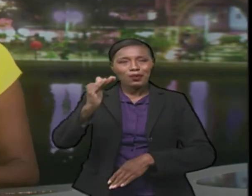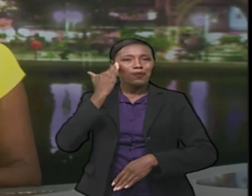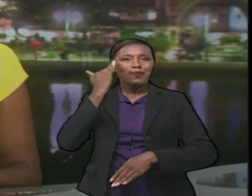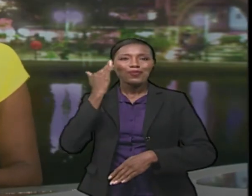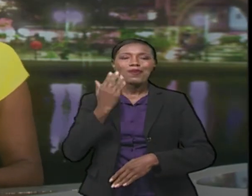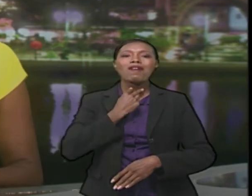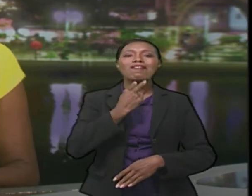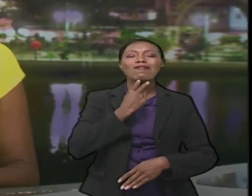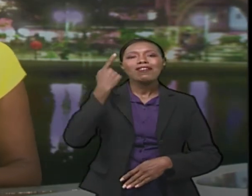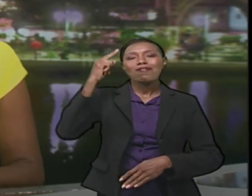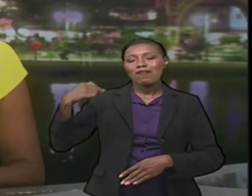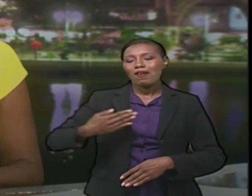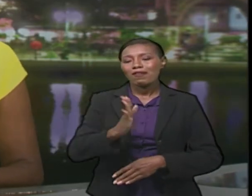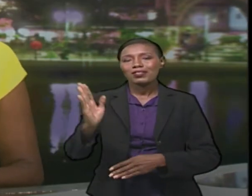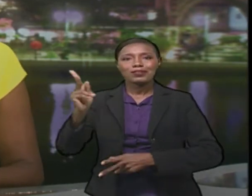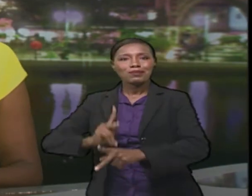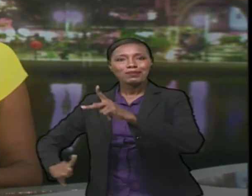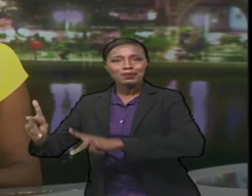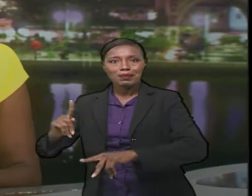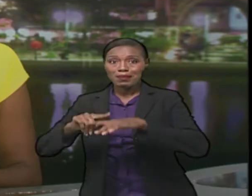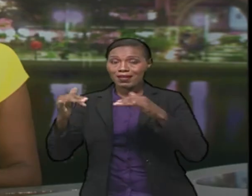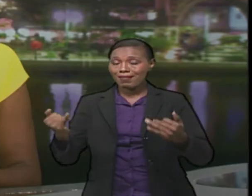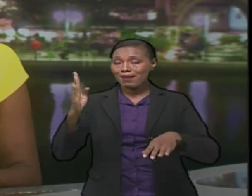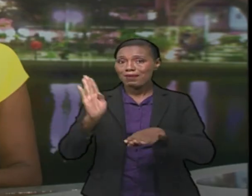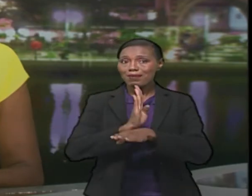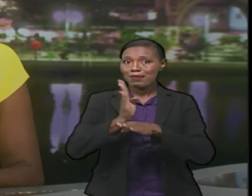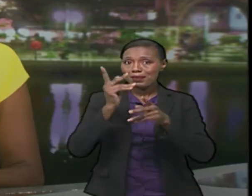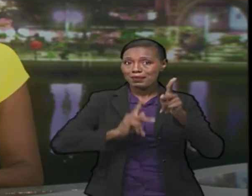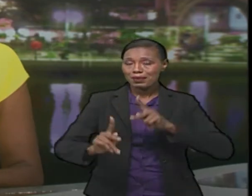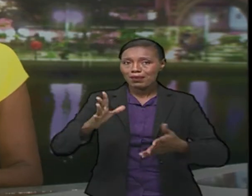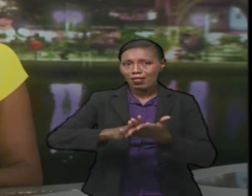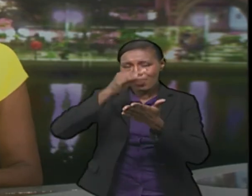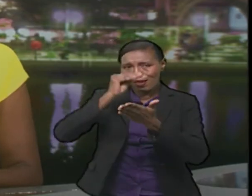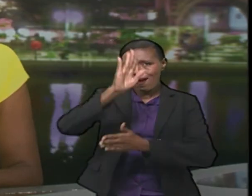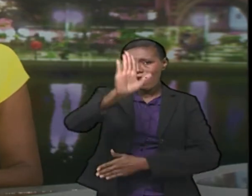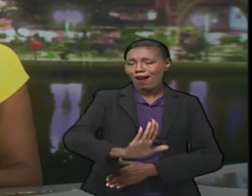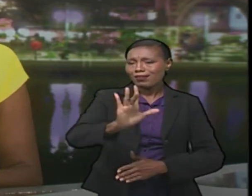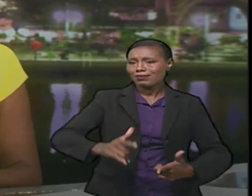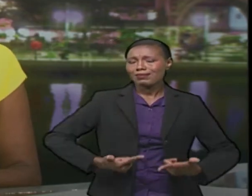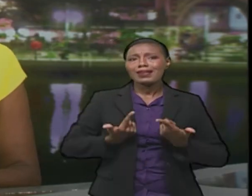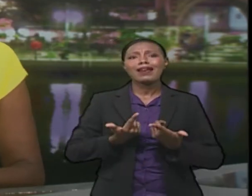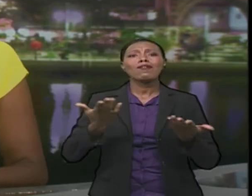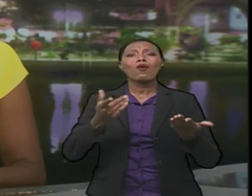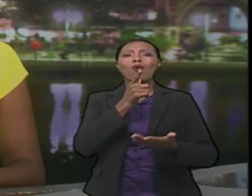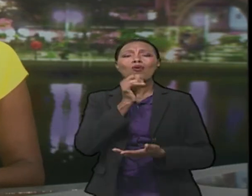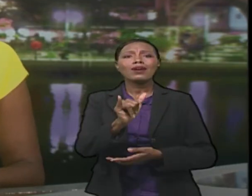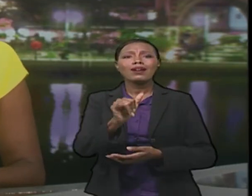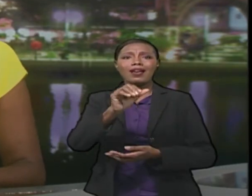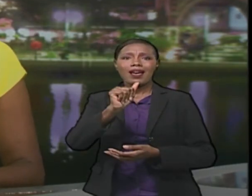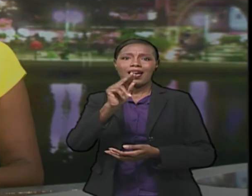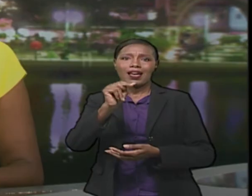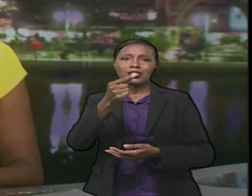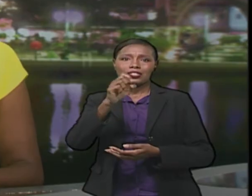voice for local fisherfolk, but Barbadians got to learn more about the personal life of the late Angela Watson, such as her